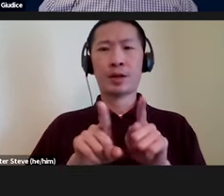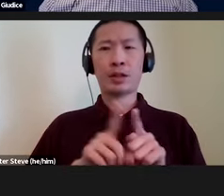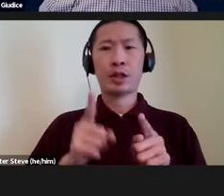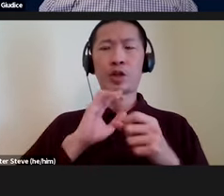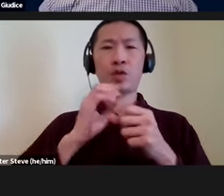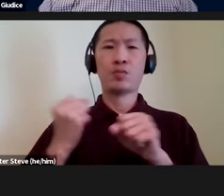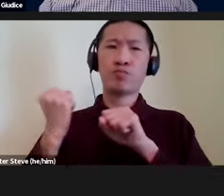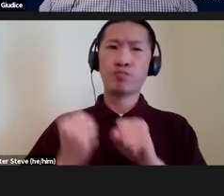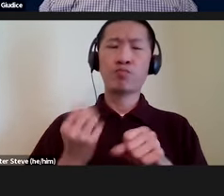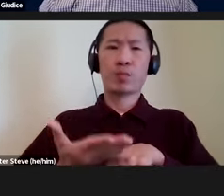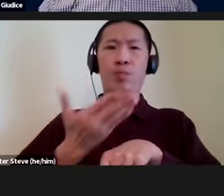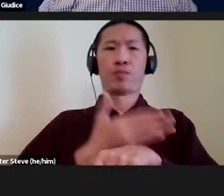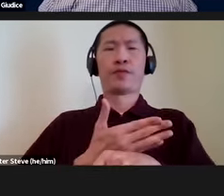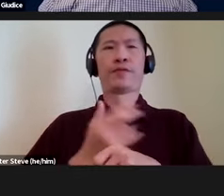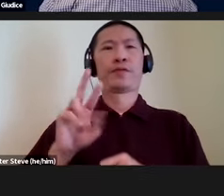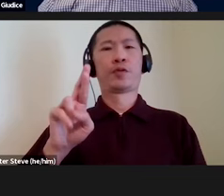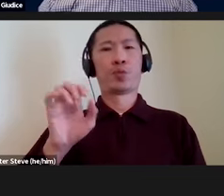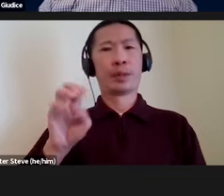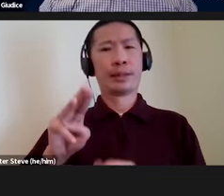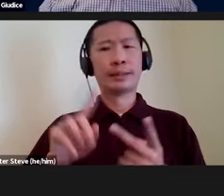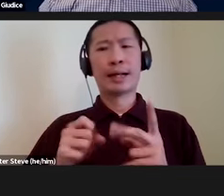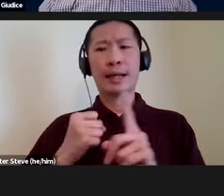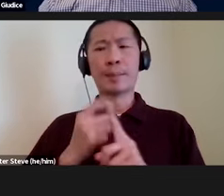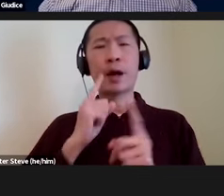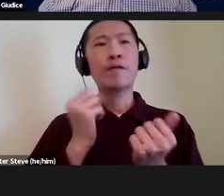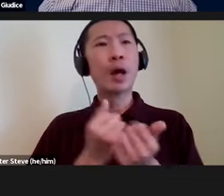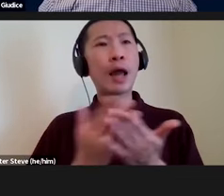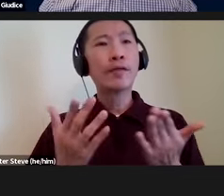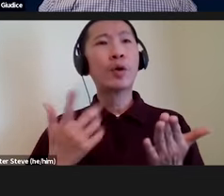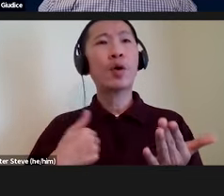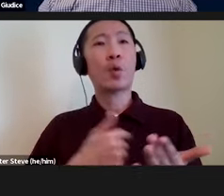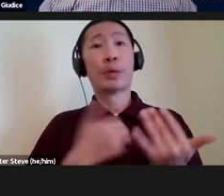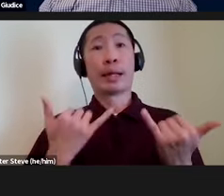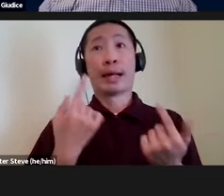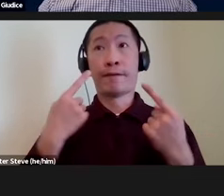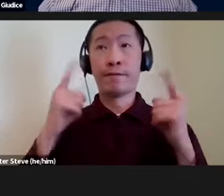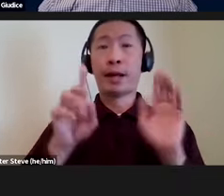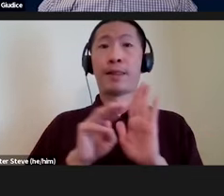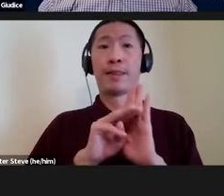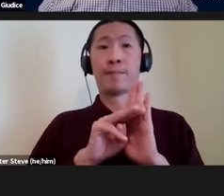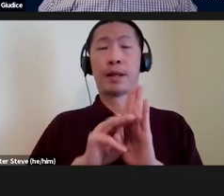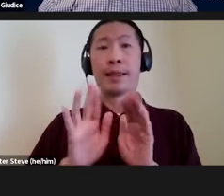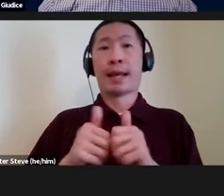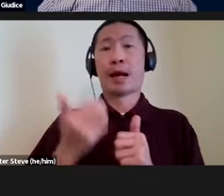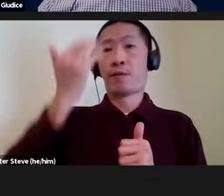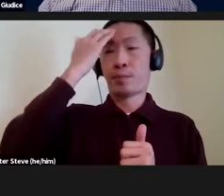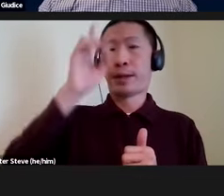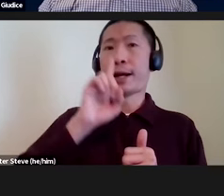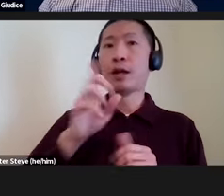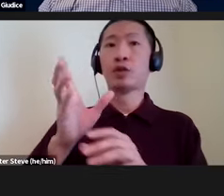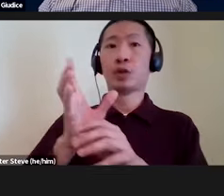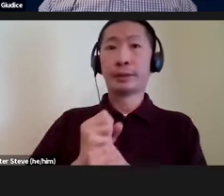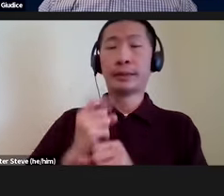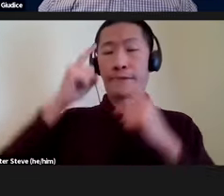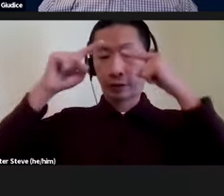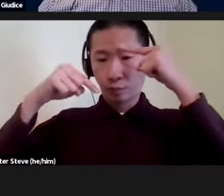greatly improve the realism and the impact for everybody because we are now finally modeling how the brain actually receives and